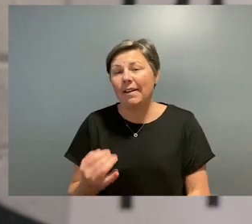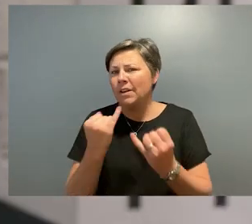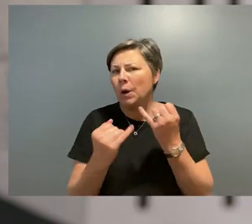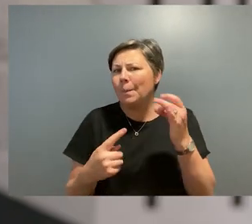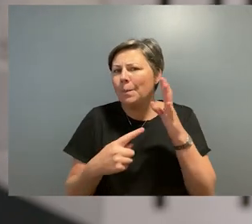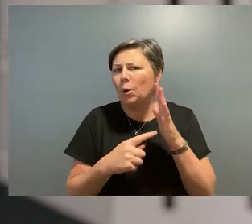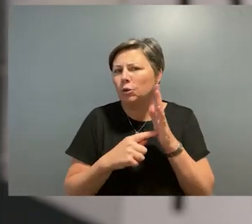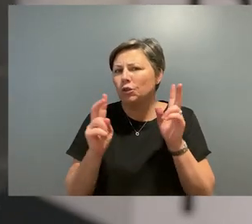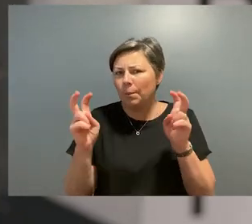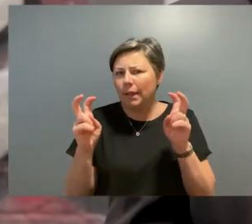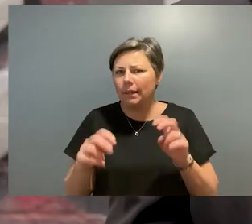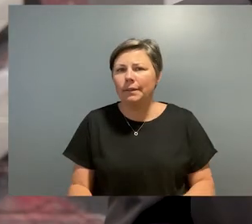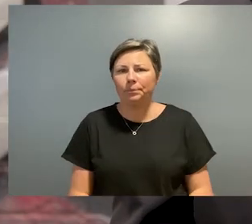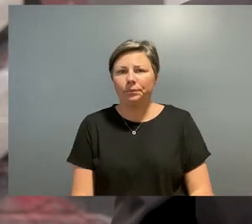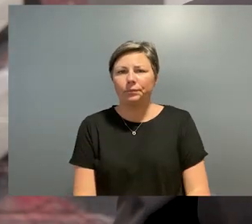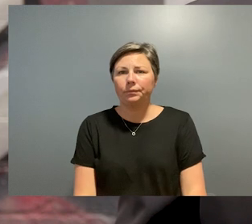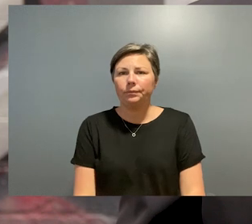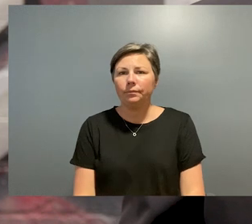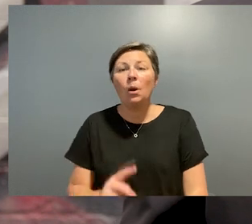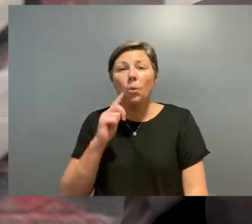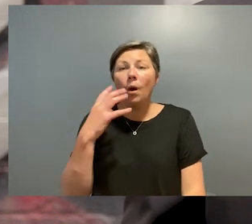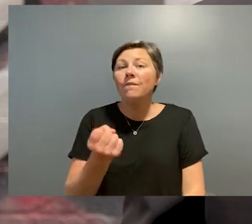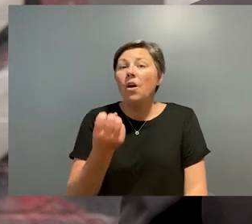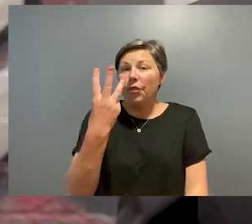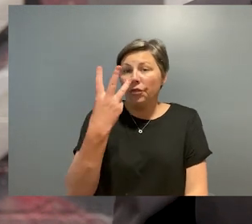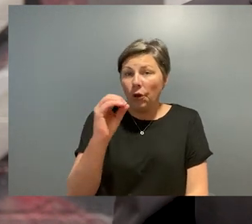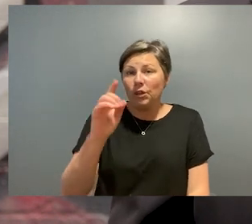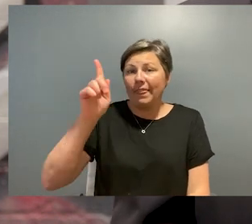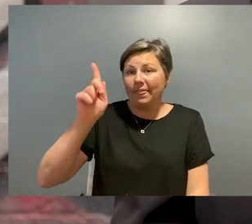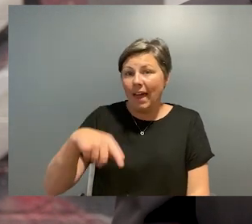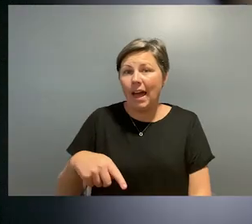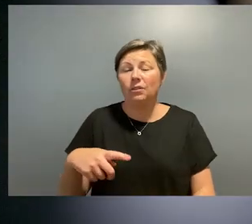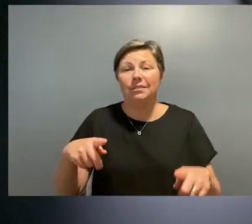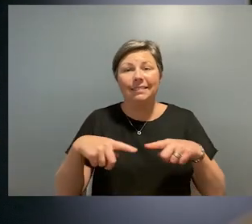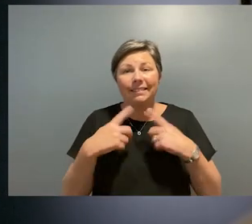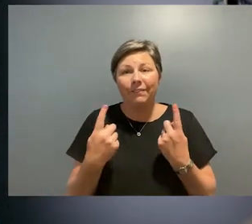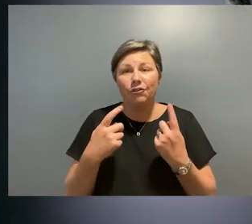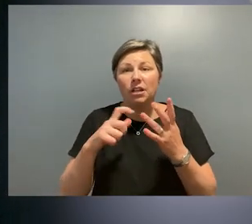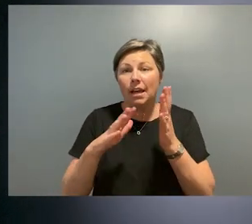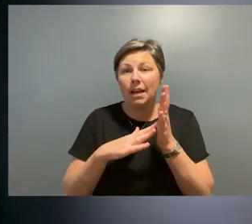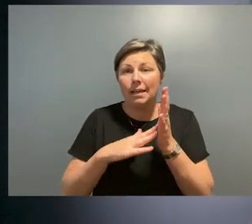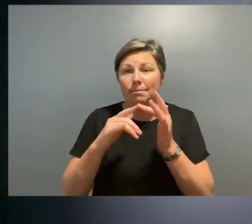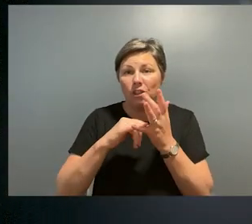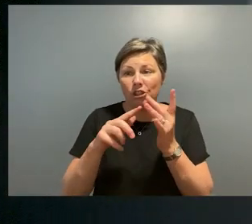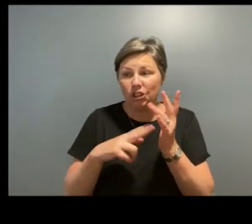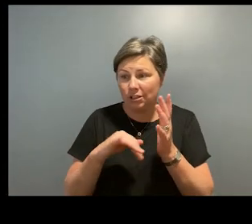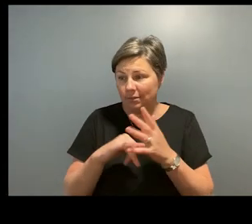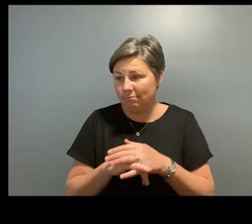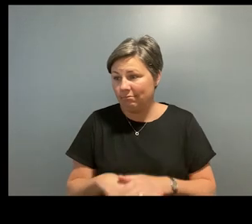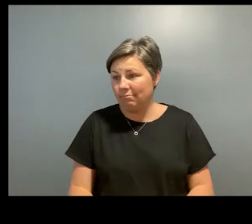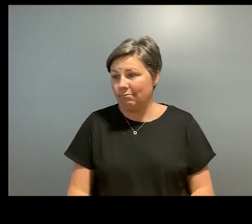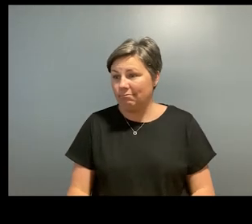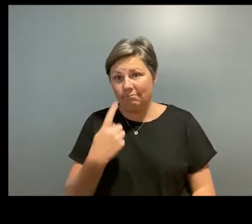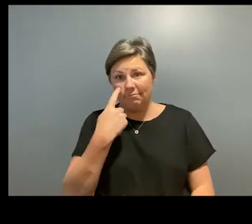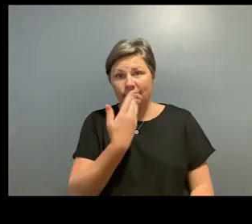at the festival you will see over 30 new commissions by fearless artists like hoda afshar who explores the experiences